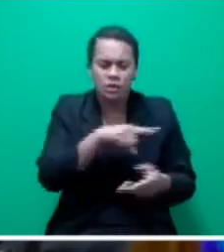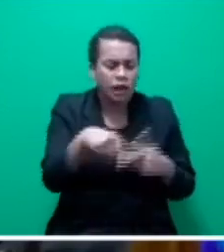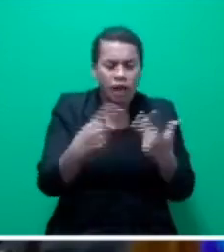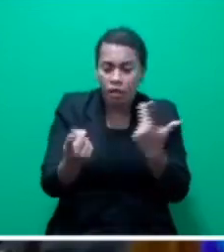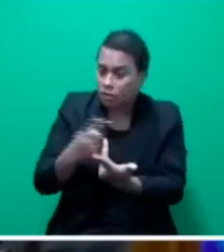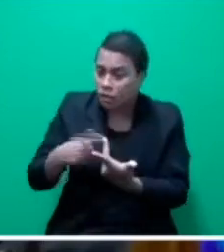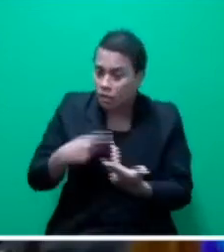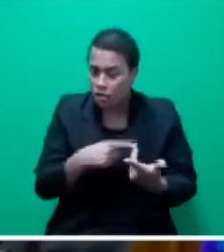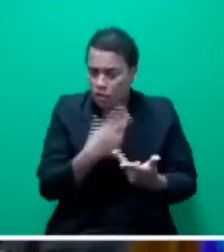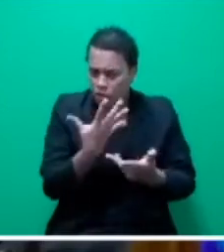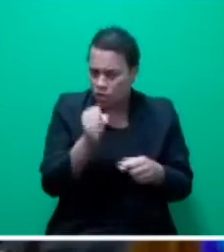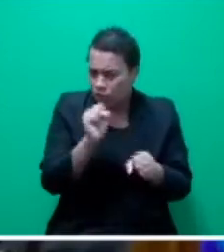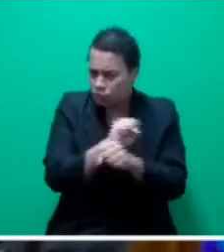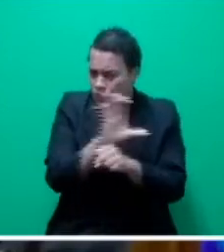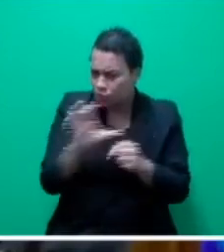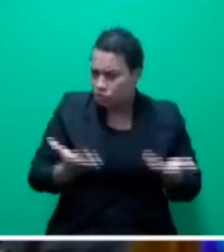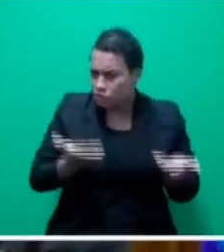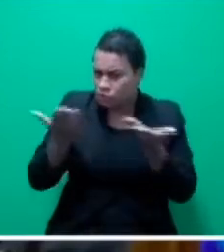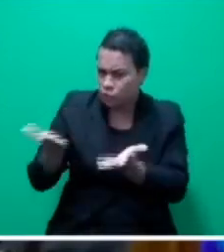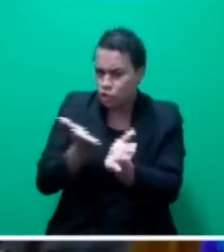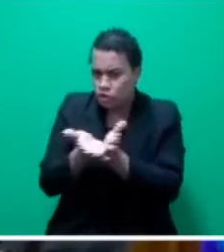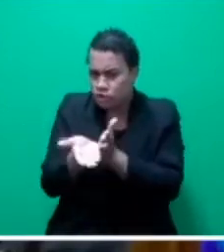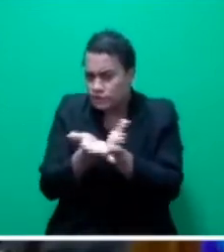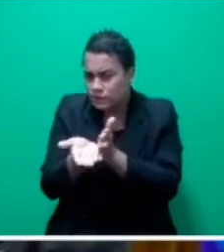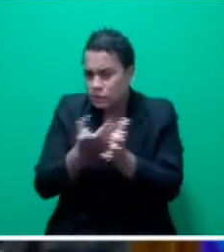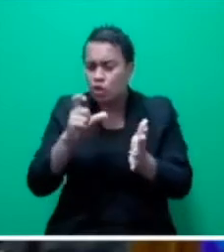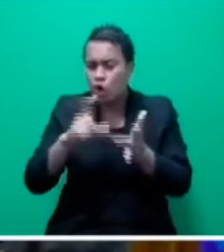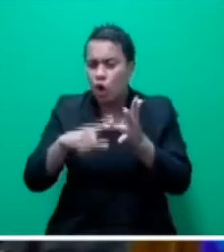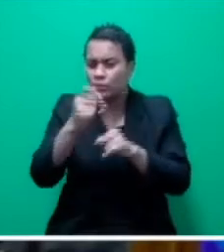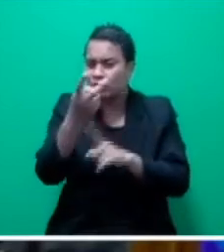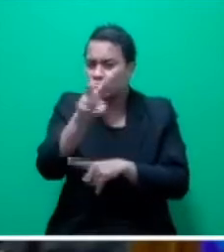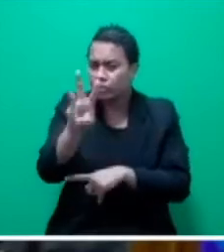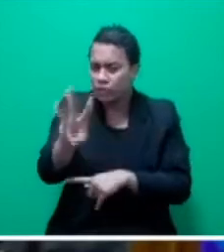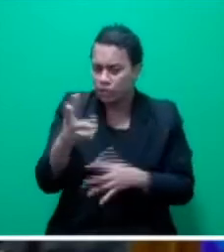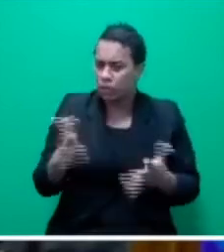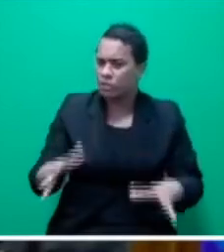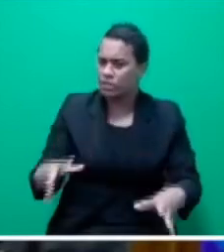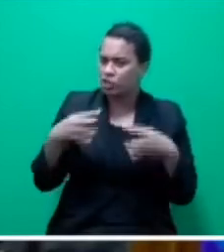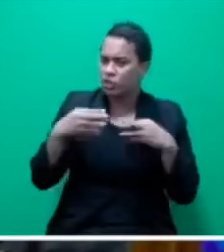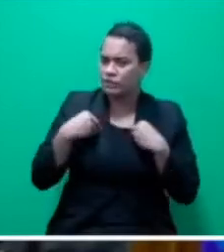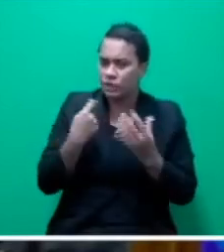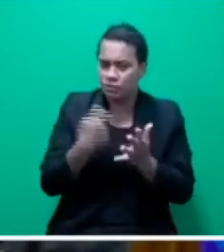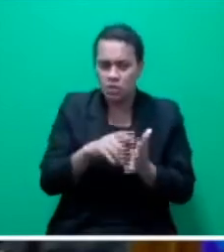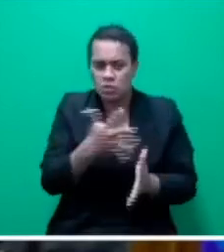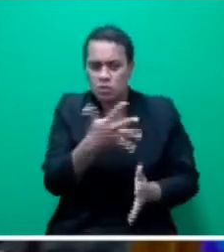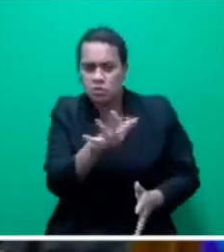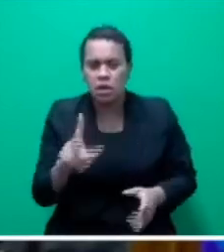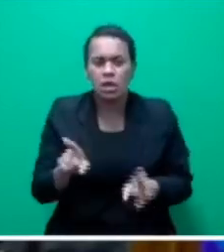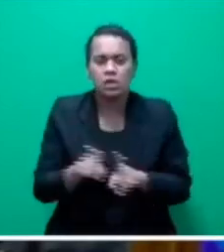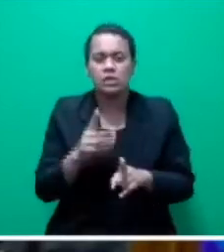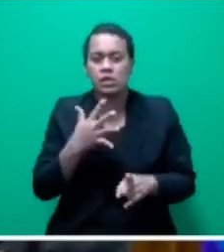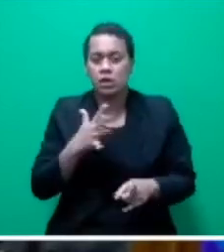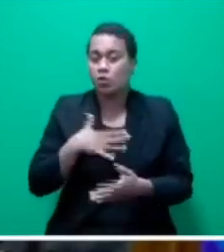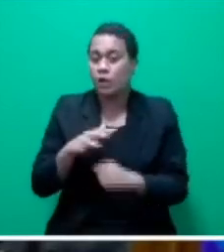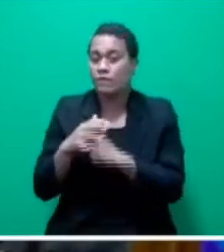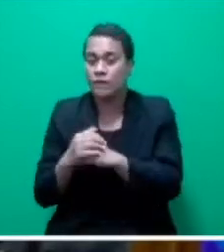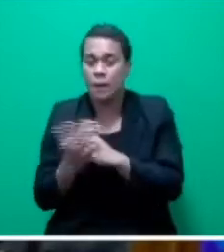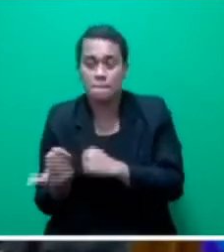services to the COP23 presidency received such a waiver of procurement regulations and tender processes.